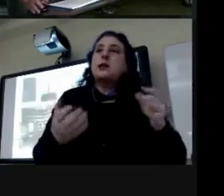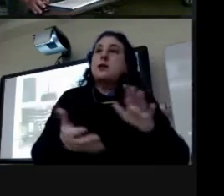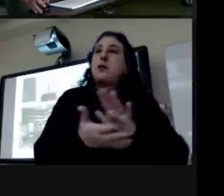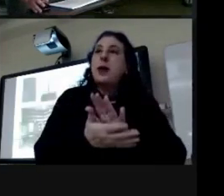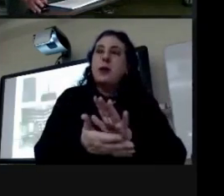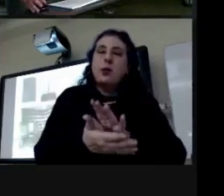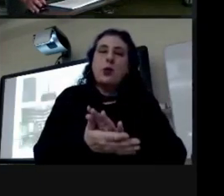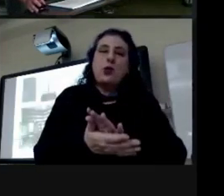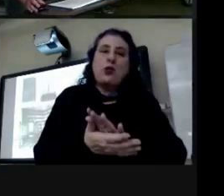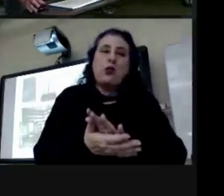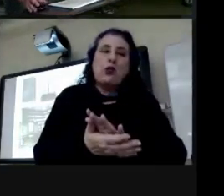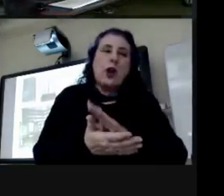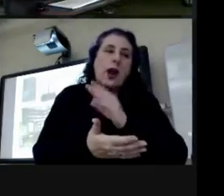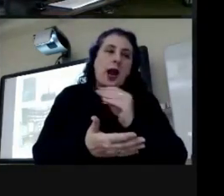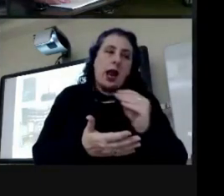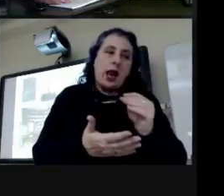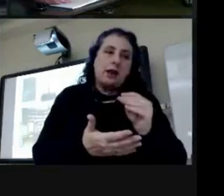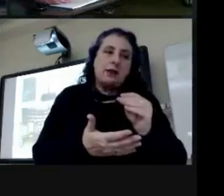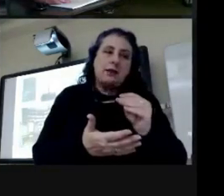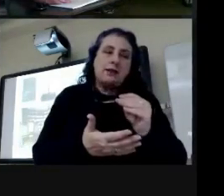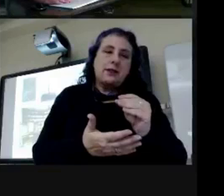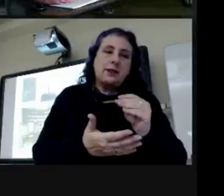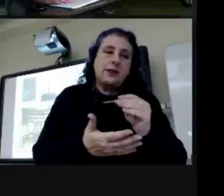papers and uh